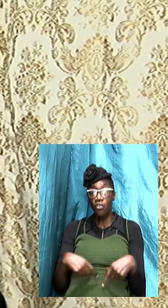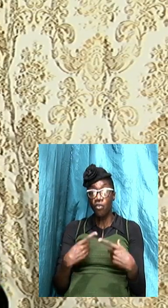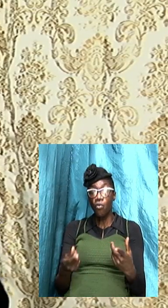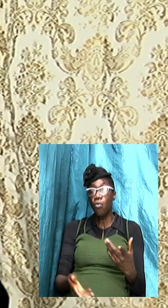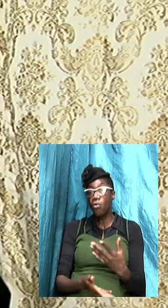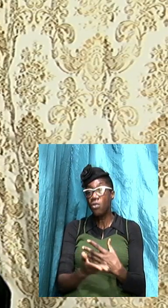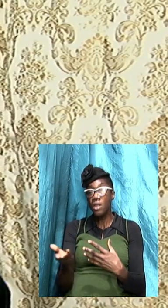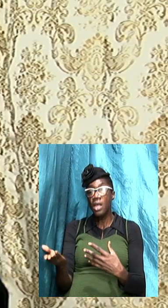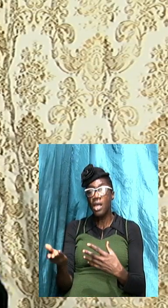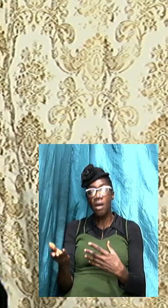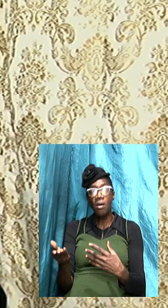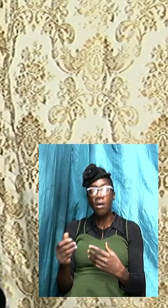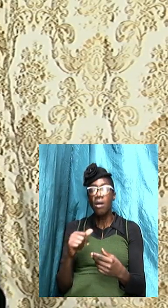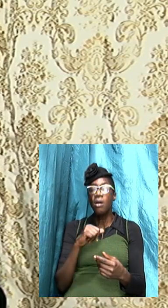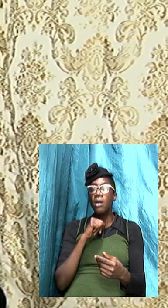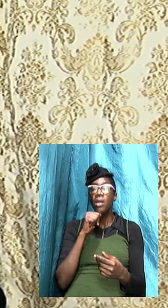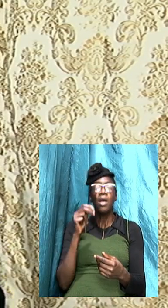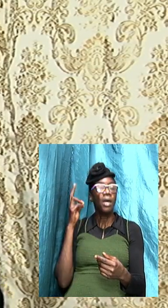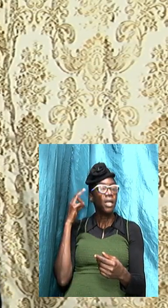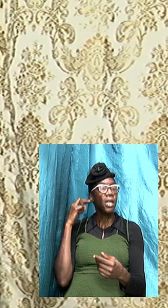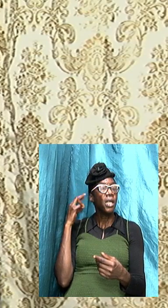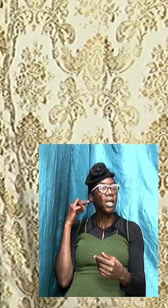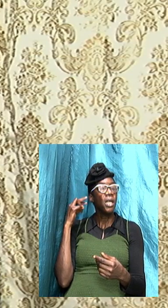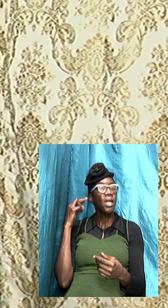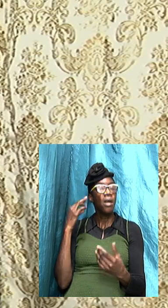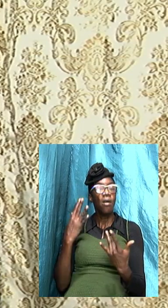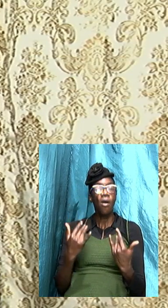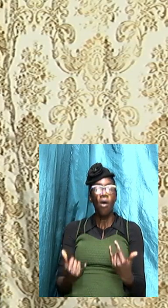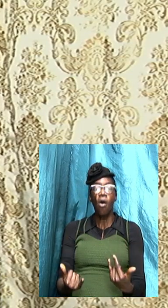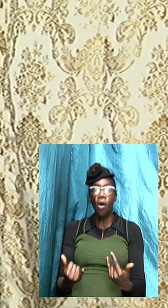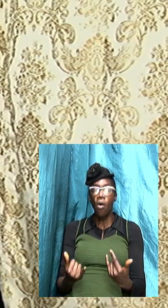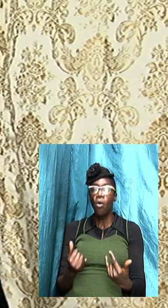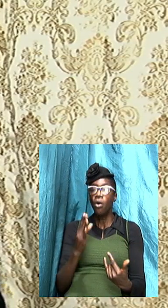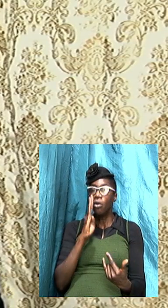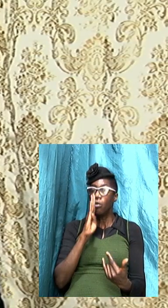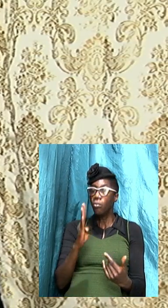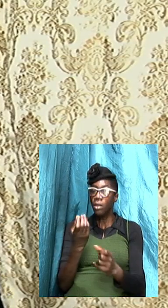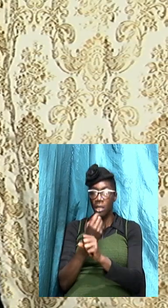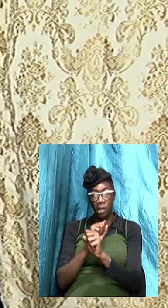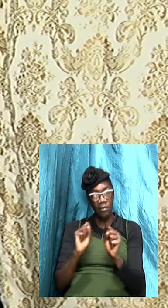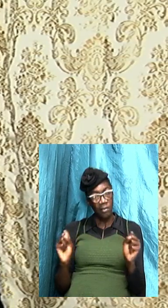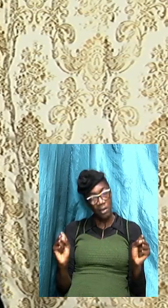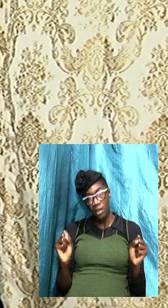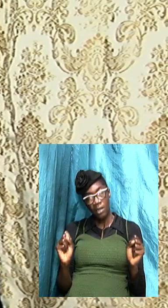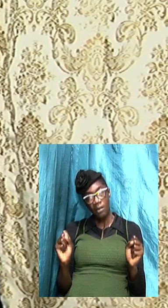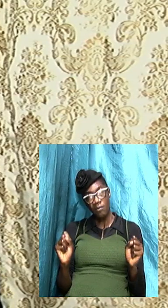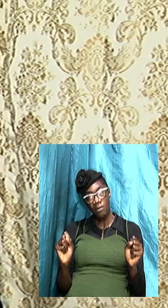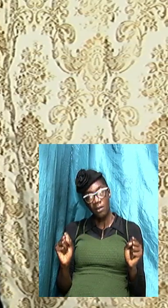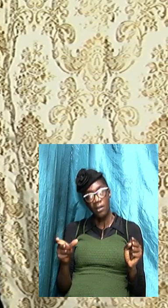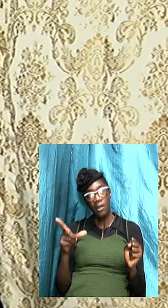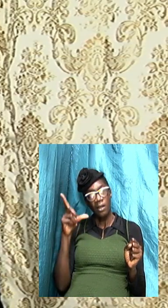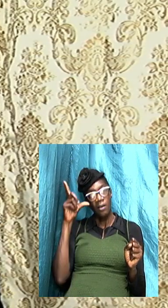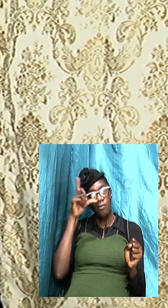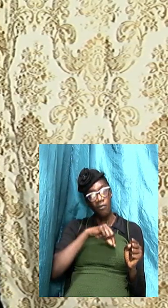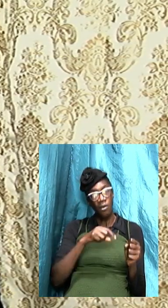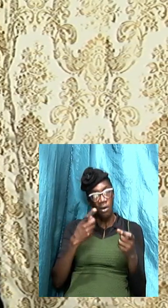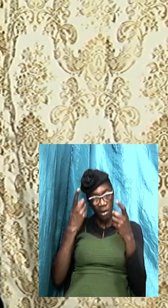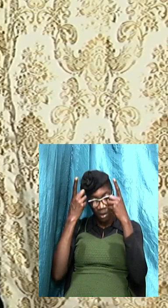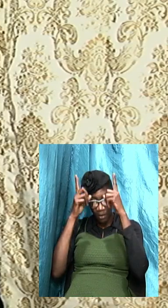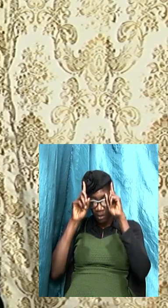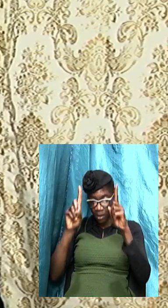there and will not hear how to be saved false doctrine